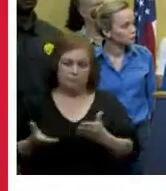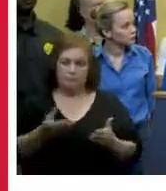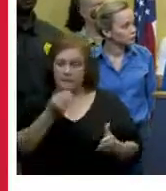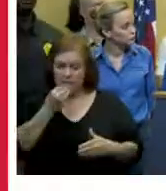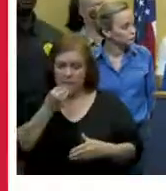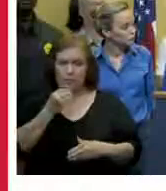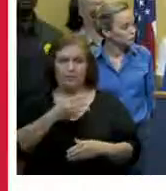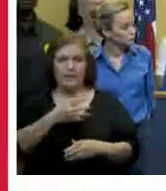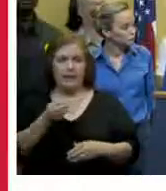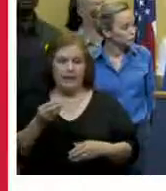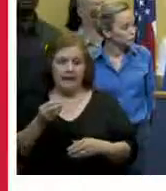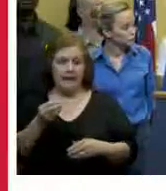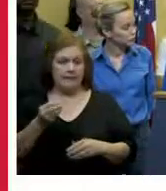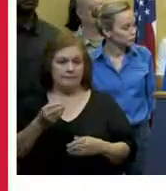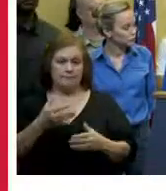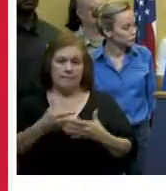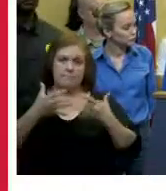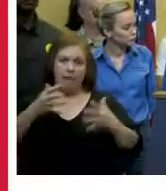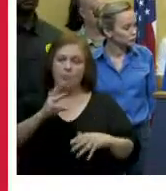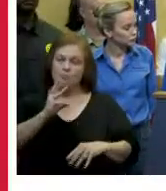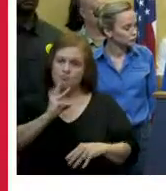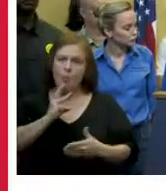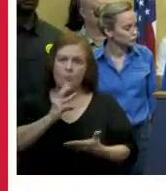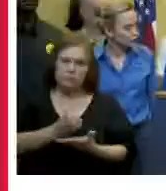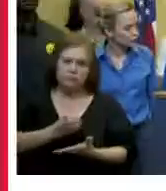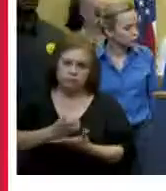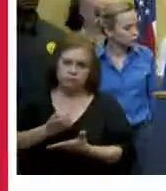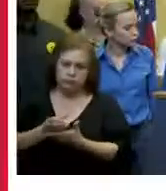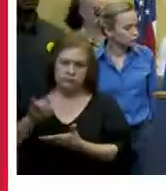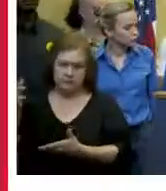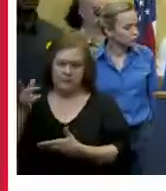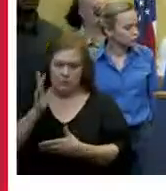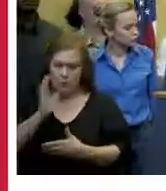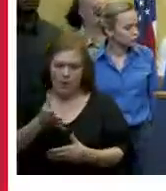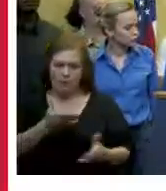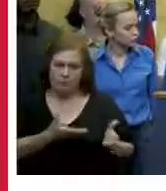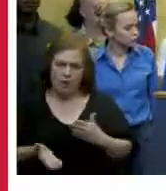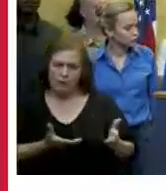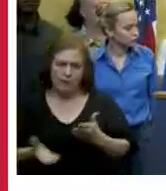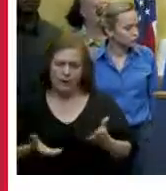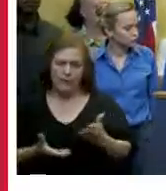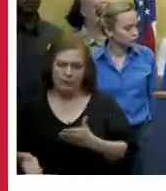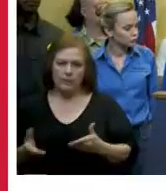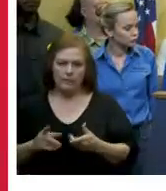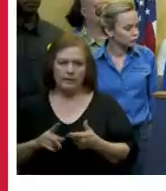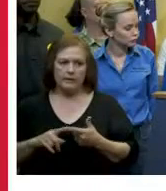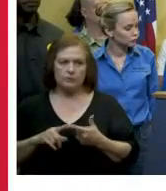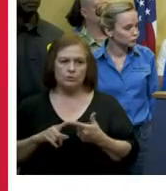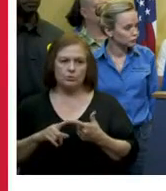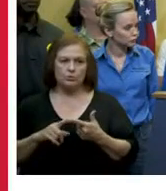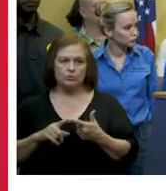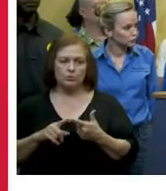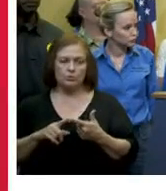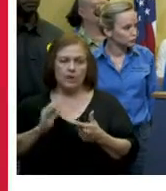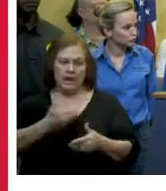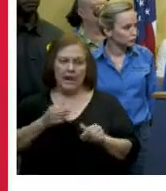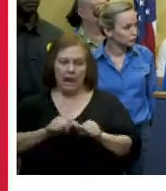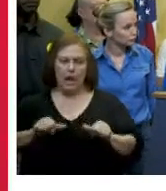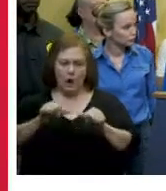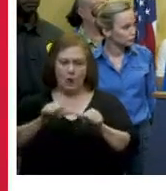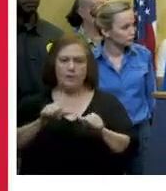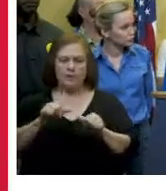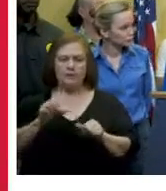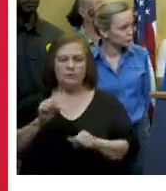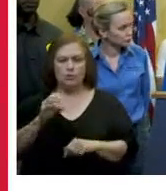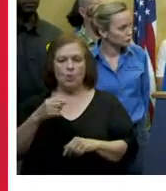bottles of water which will be available for commodities in the event that we need to push those out to uh individual citizens uh and we're you know we're making sure we keep